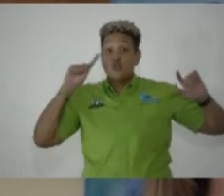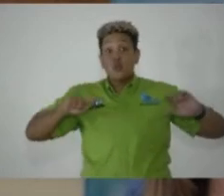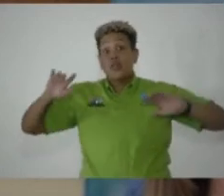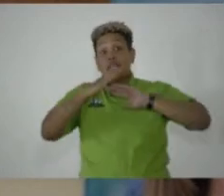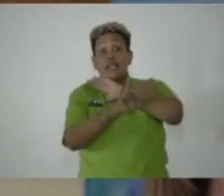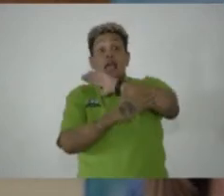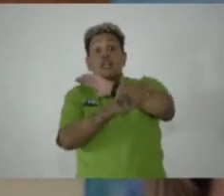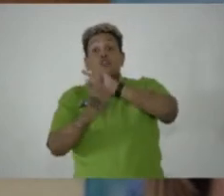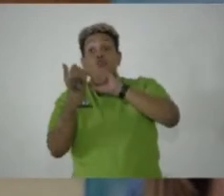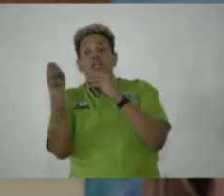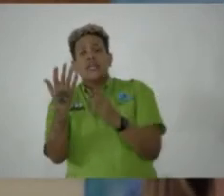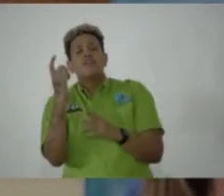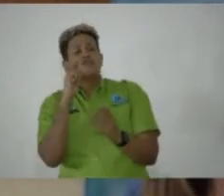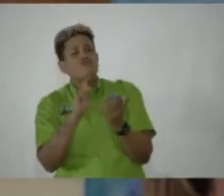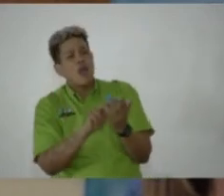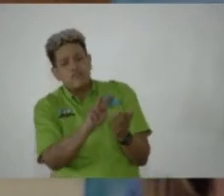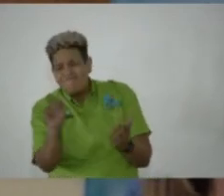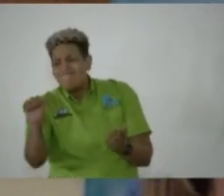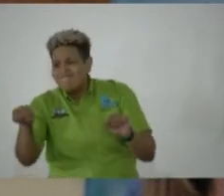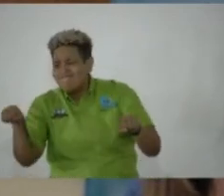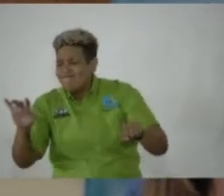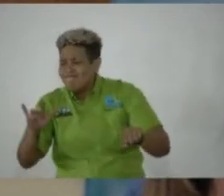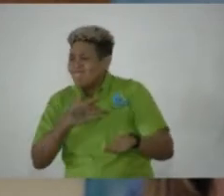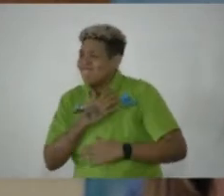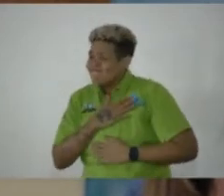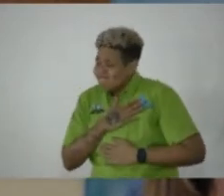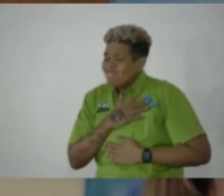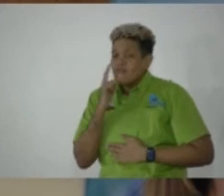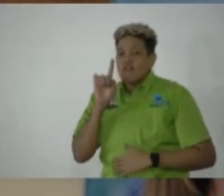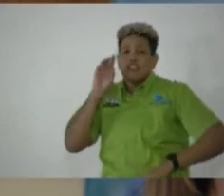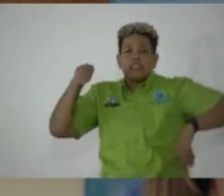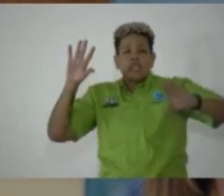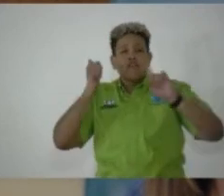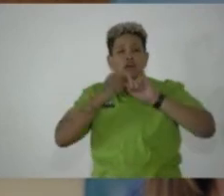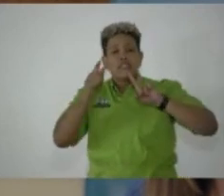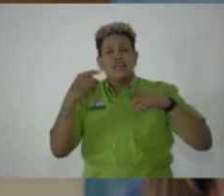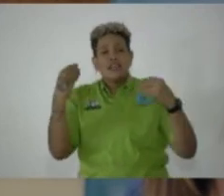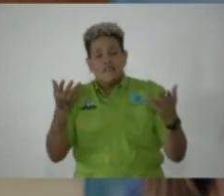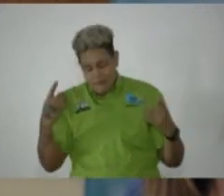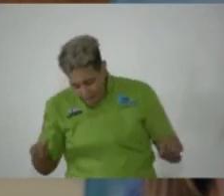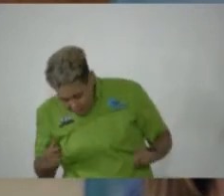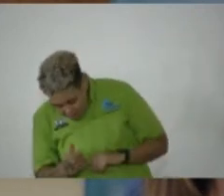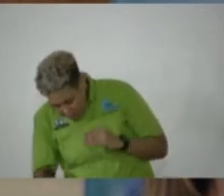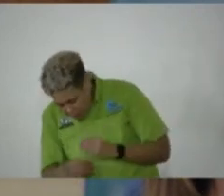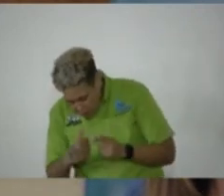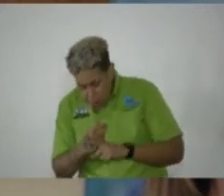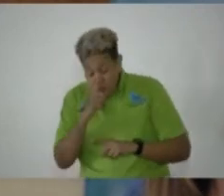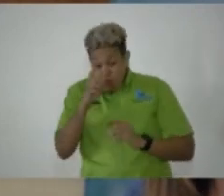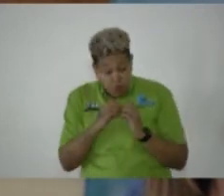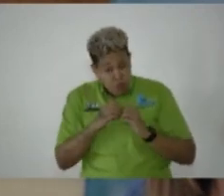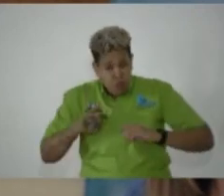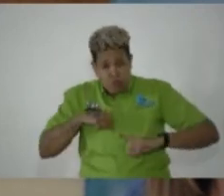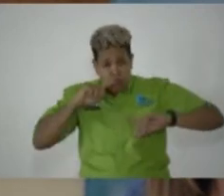to give due recognition and appreciation for the sacrifices they made. Once more,